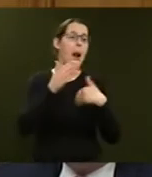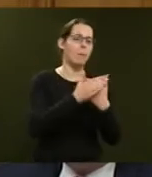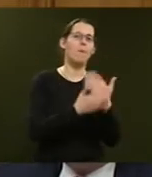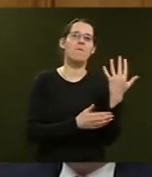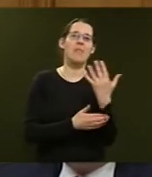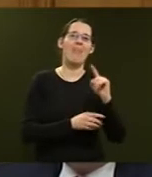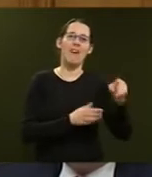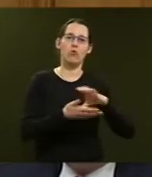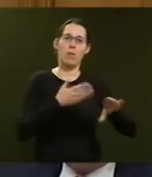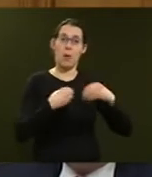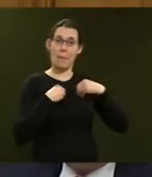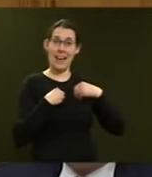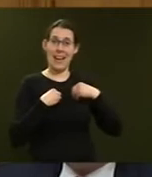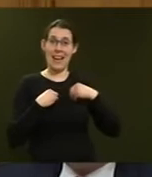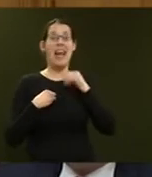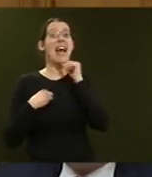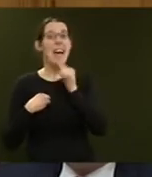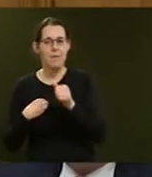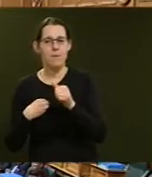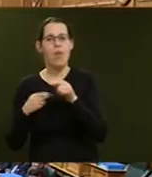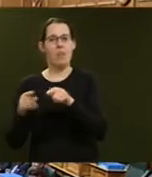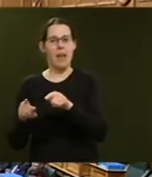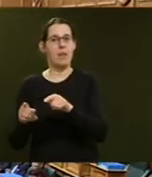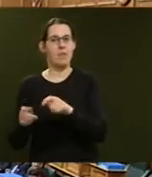a company can be imposed if the matter goes to court.